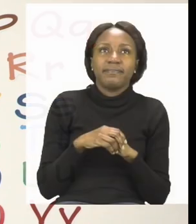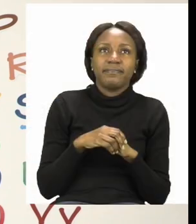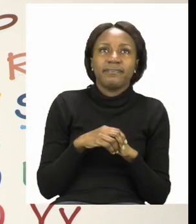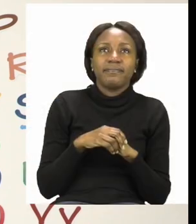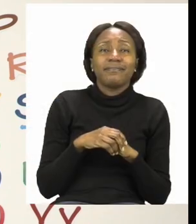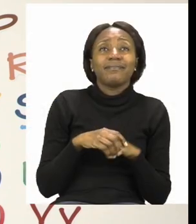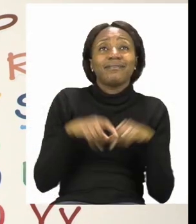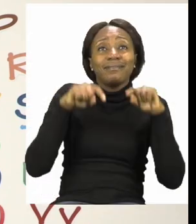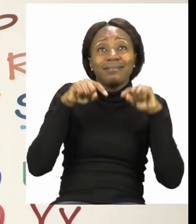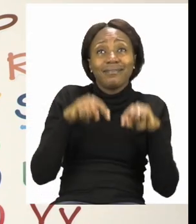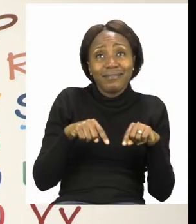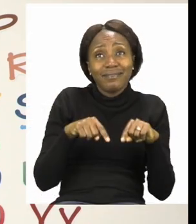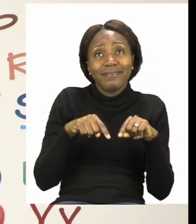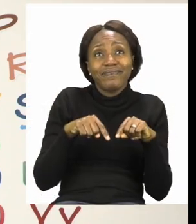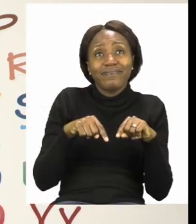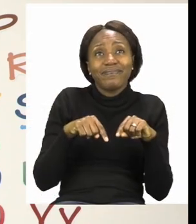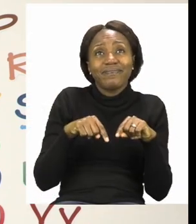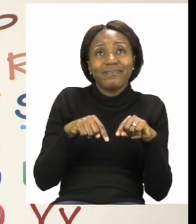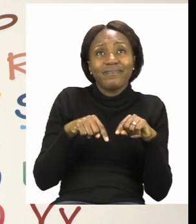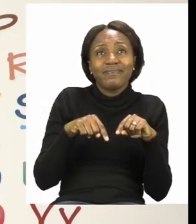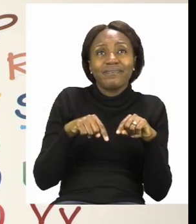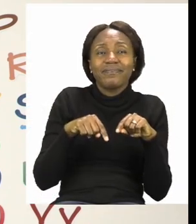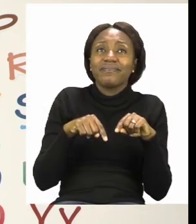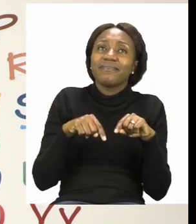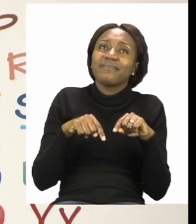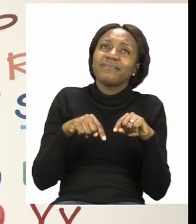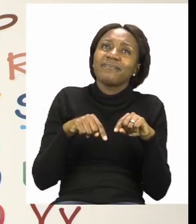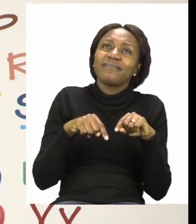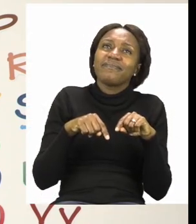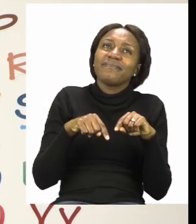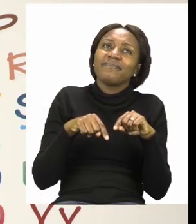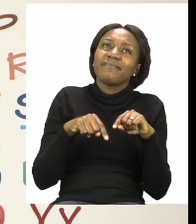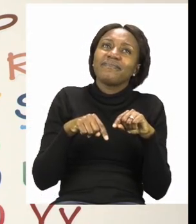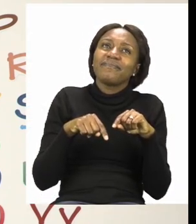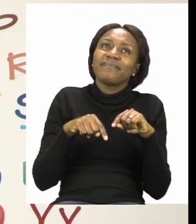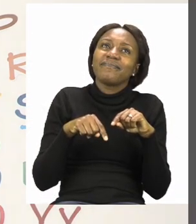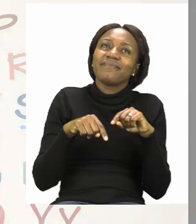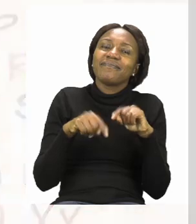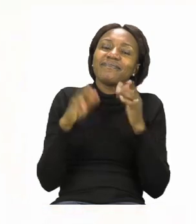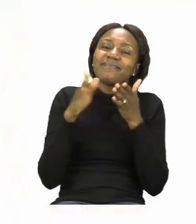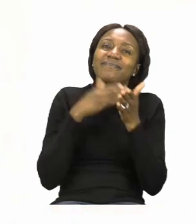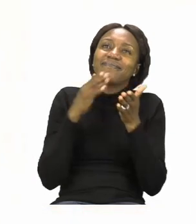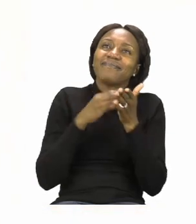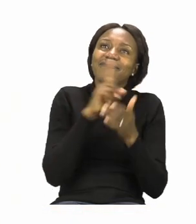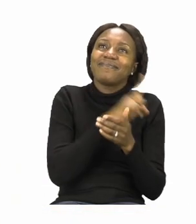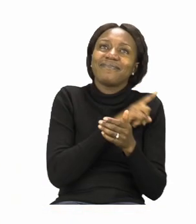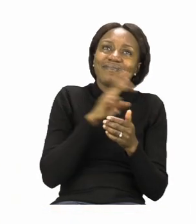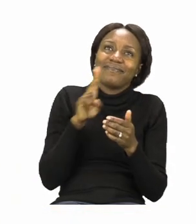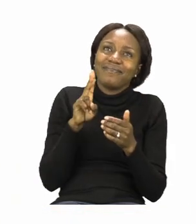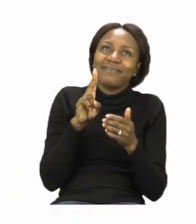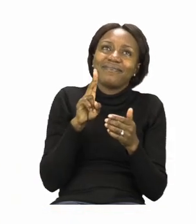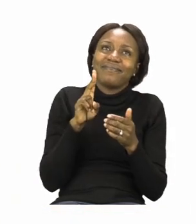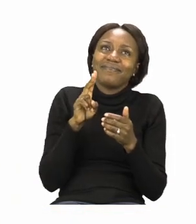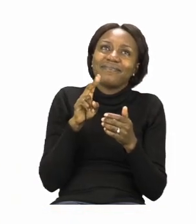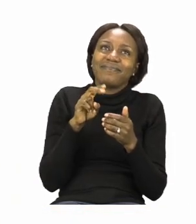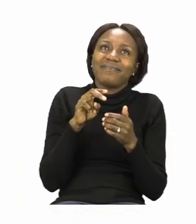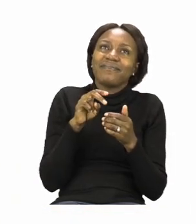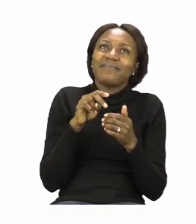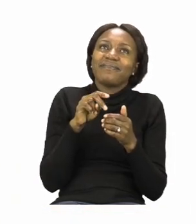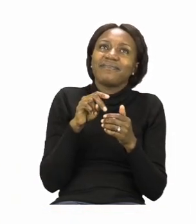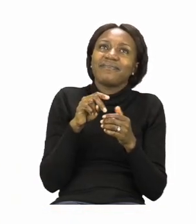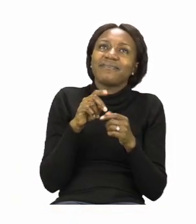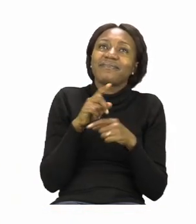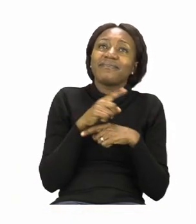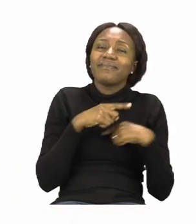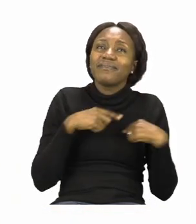Now for our lesson boys and girls, I'd like us to turn to page 12. On page 12 we are going